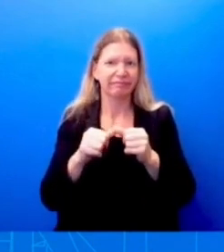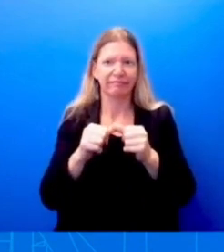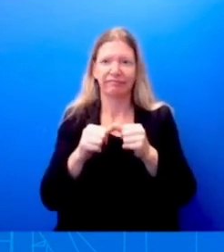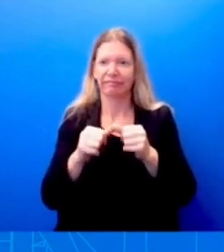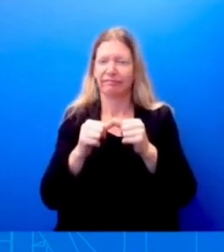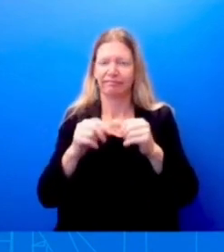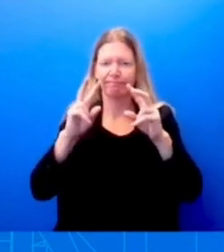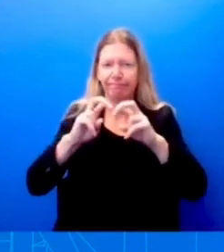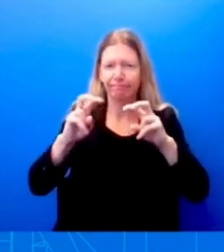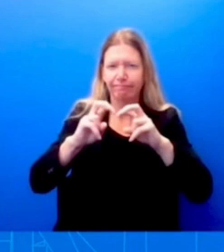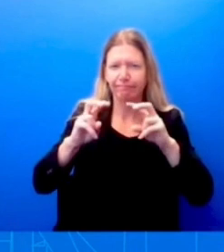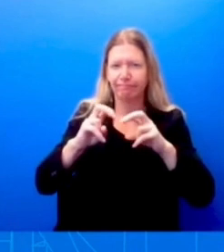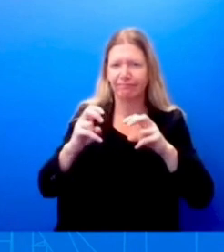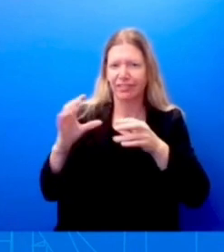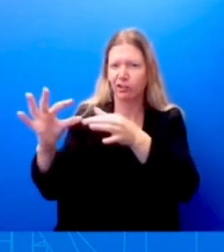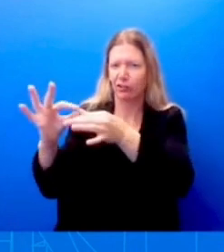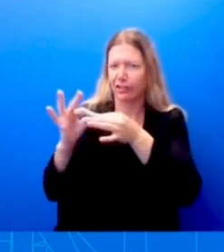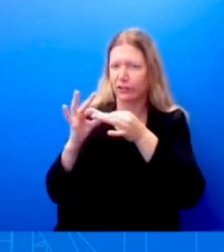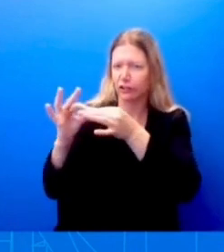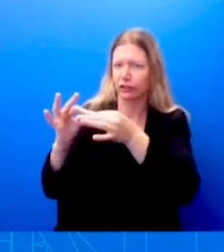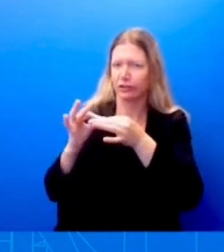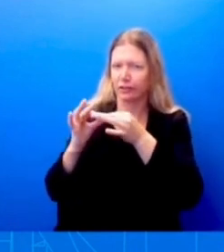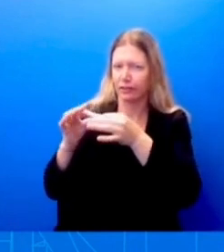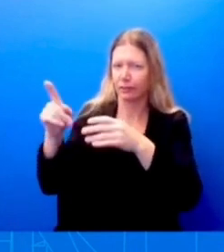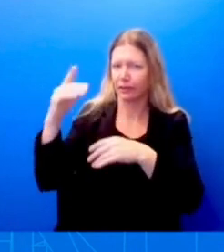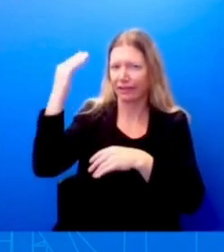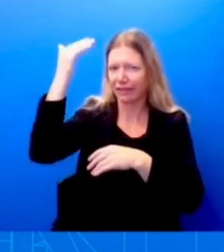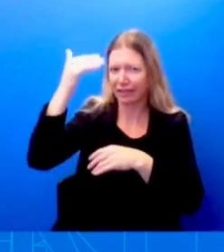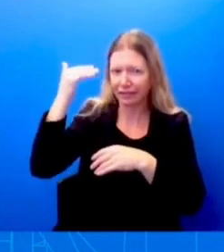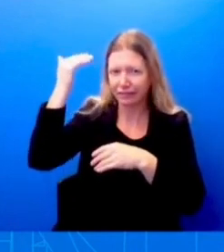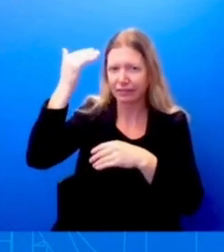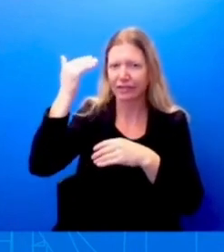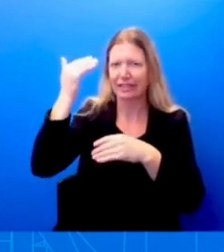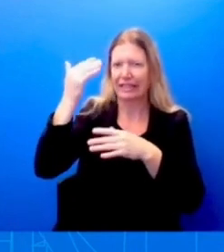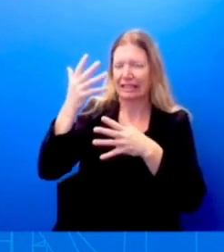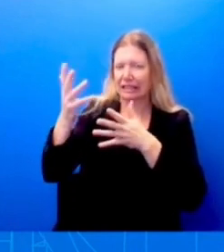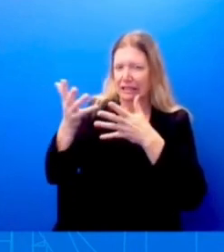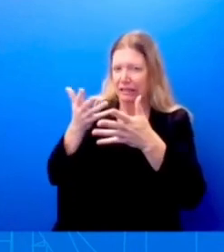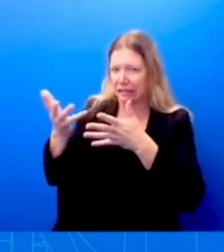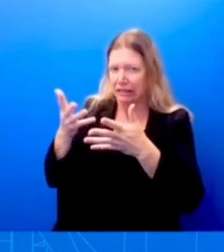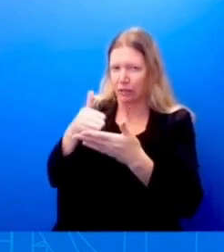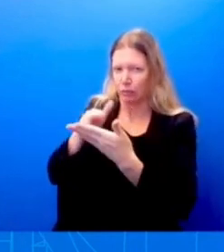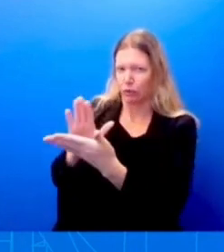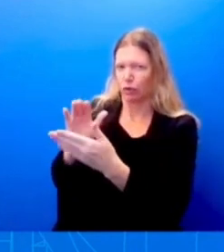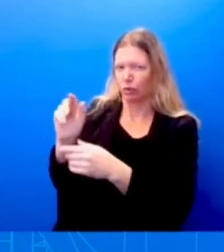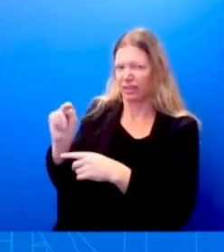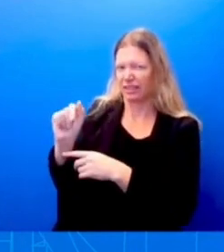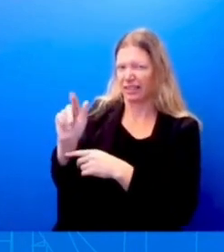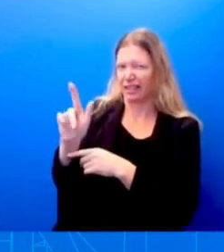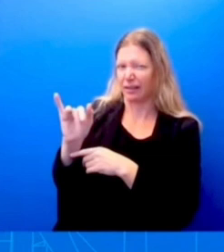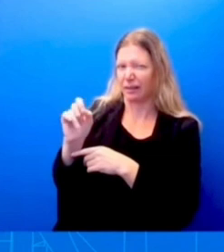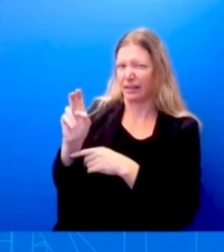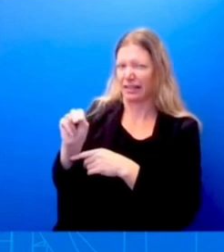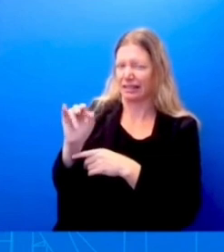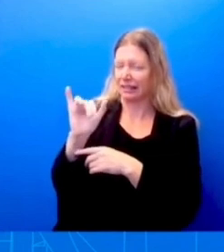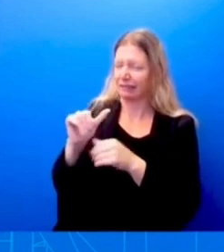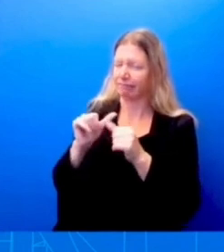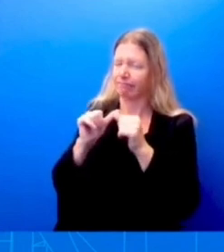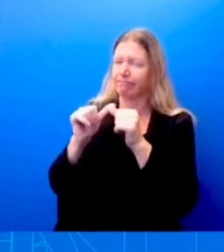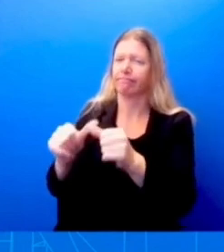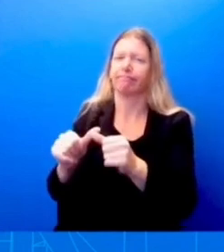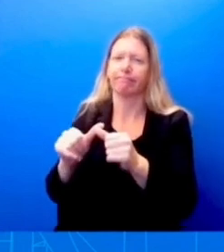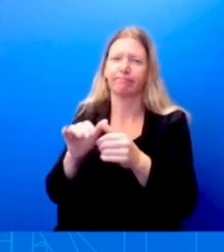right. Uh, with the Taliban that, that is going to continue and we're going to assist, we're going to assist the Afghanistan,